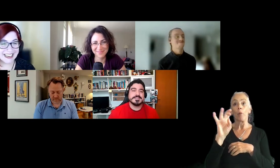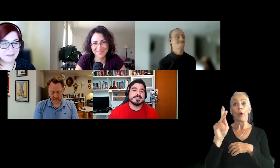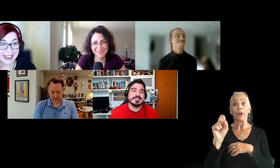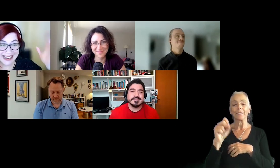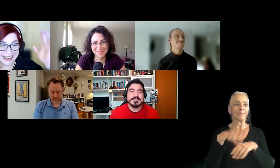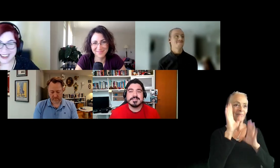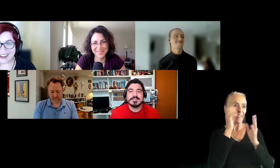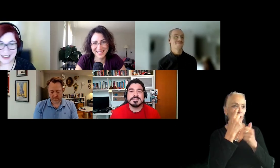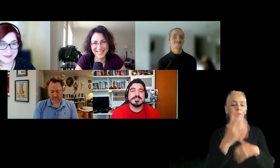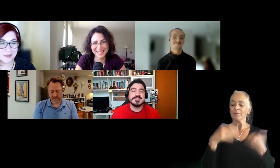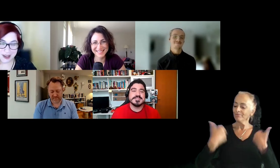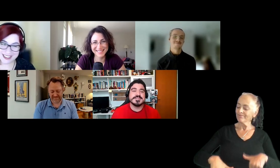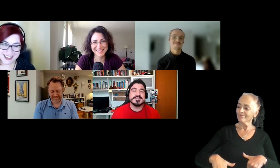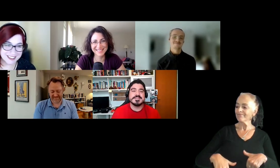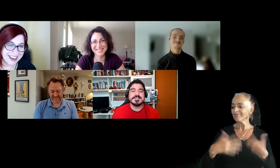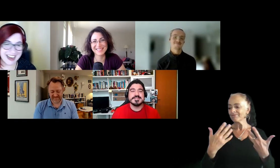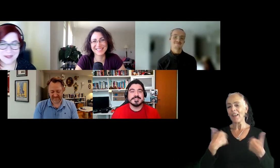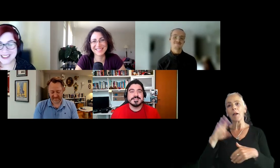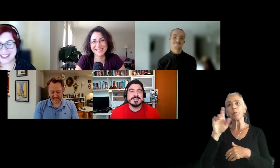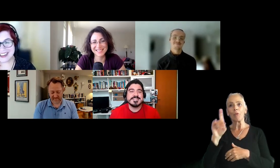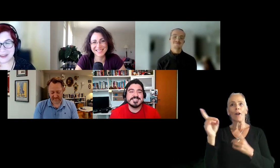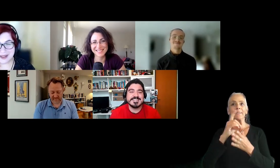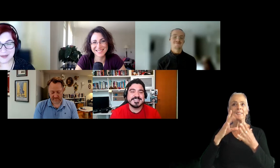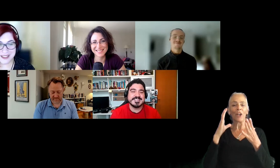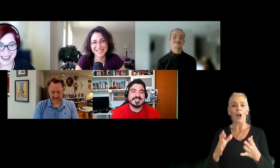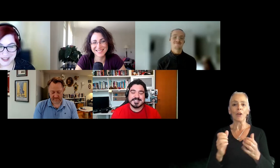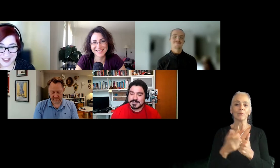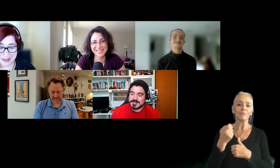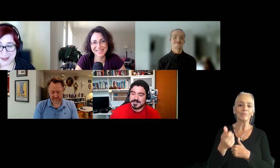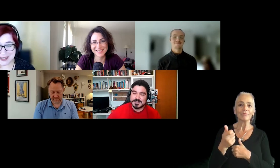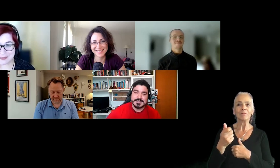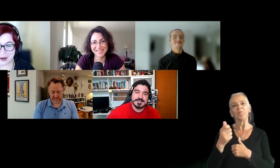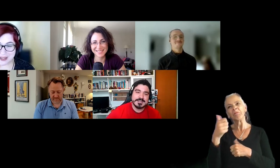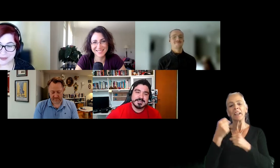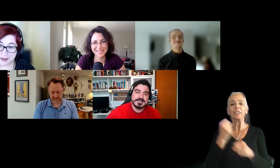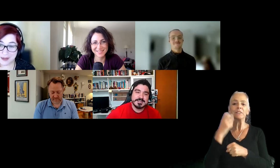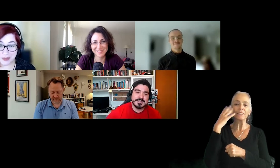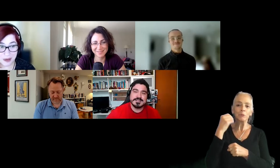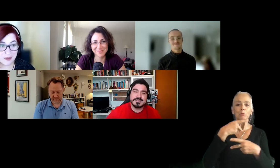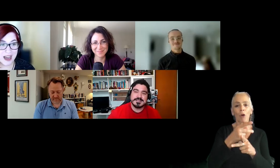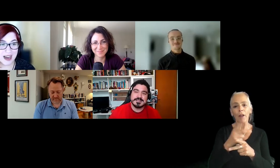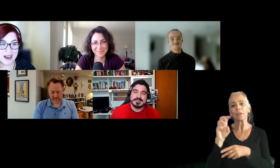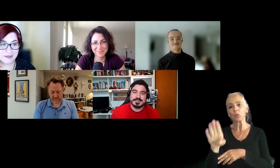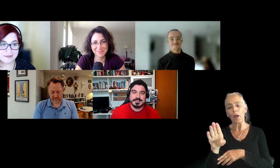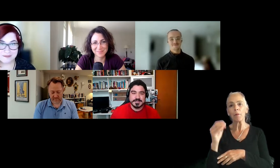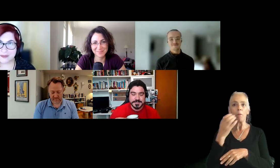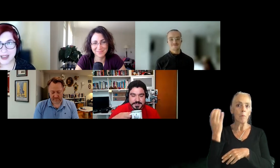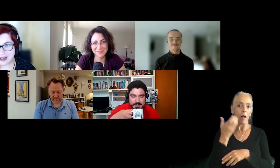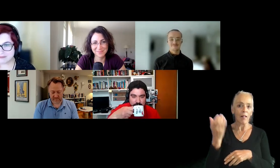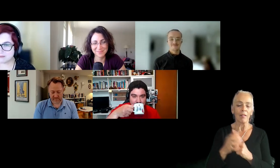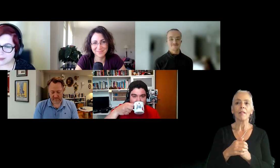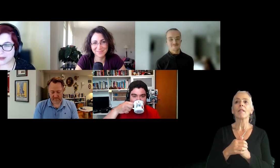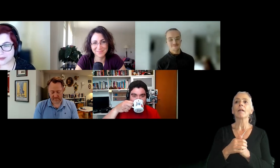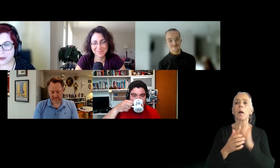And me. I'm a broad designer with a little bit of 10 years of experience in products, web and mobile. But